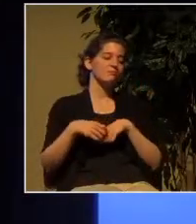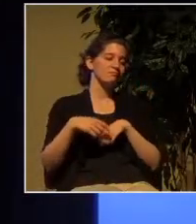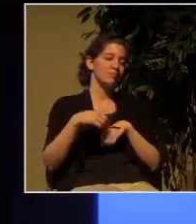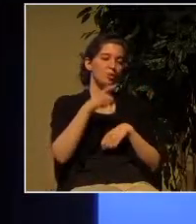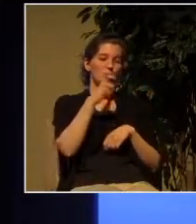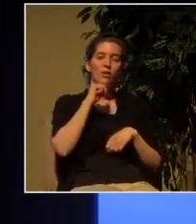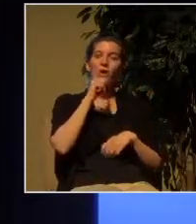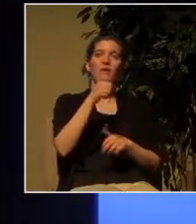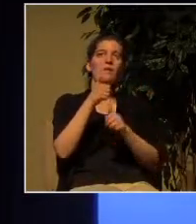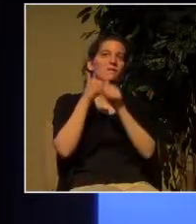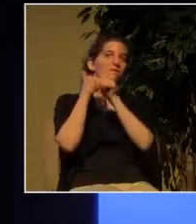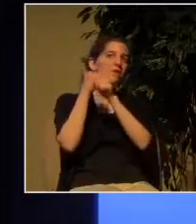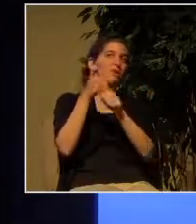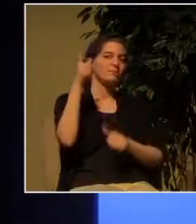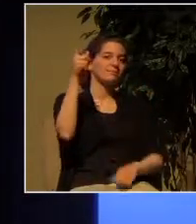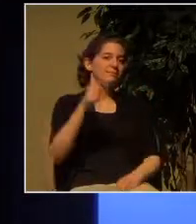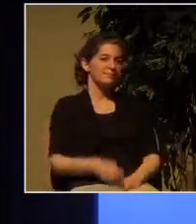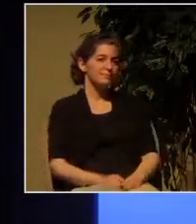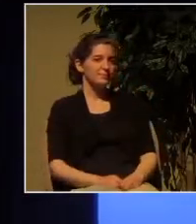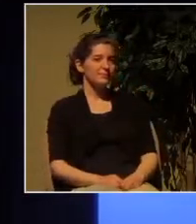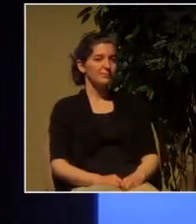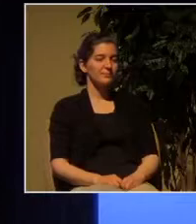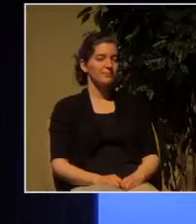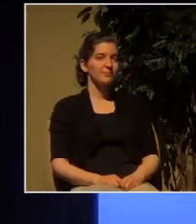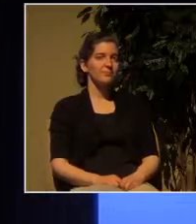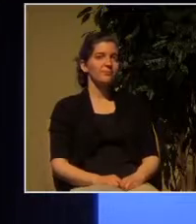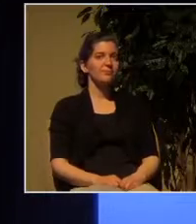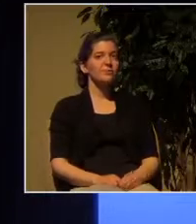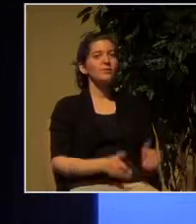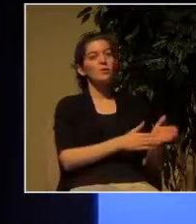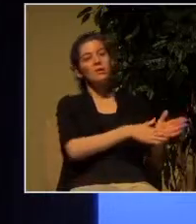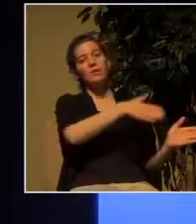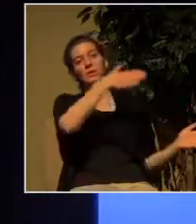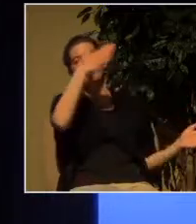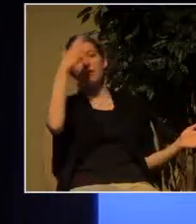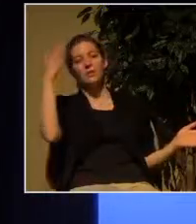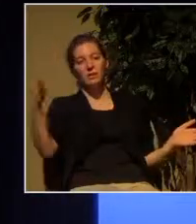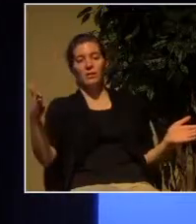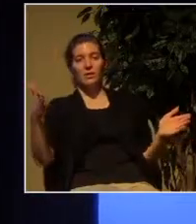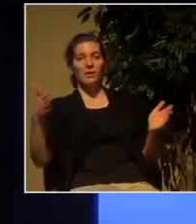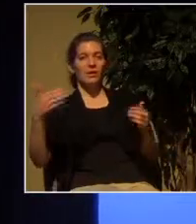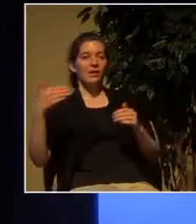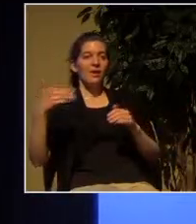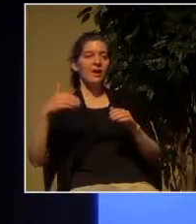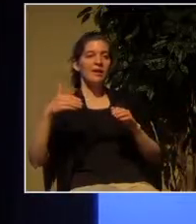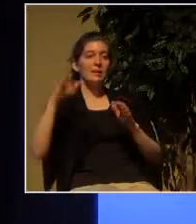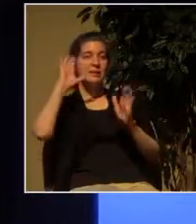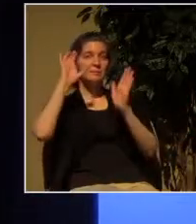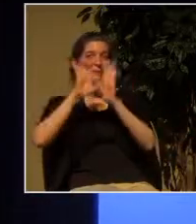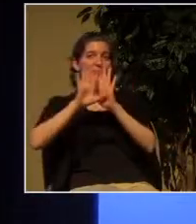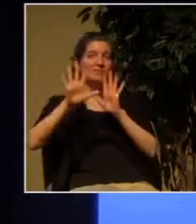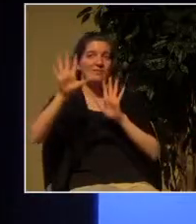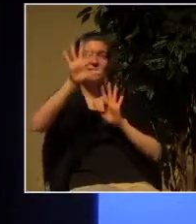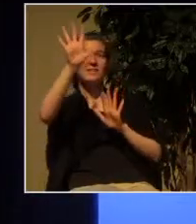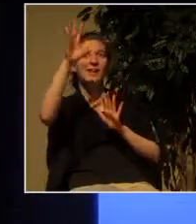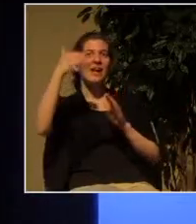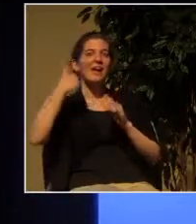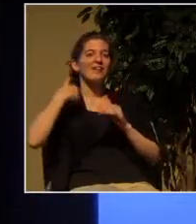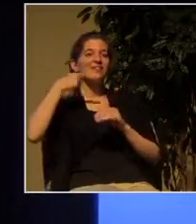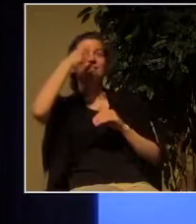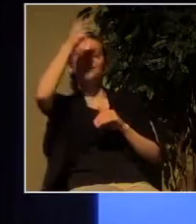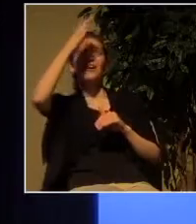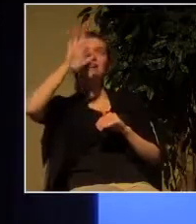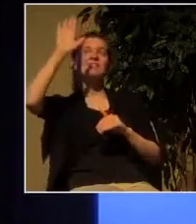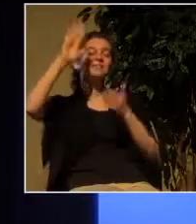so on the other side then if we can move forward we have the city of God